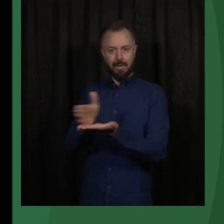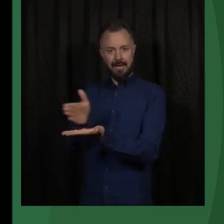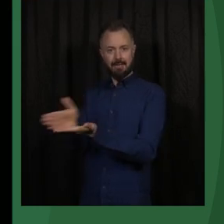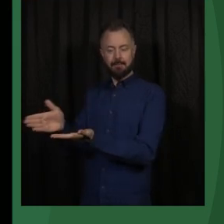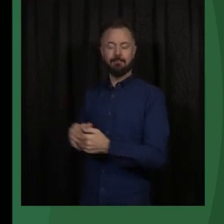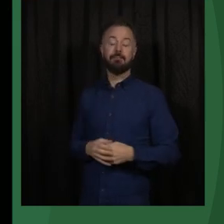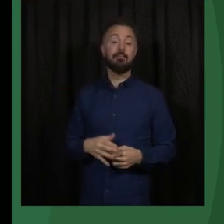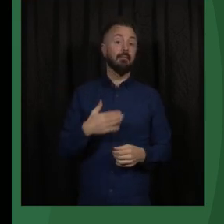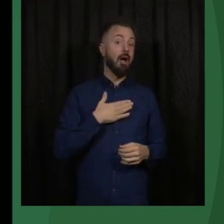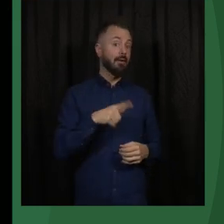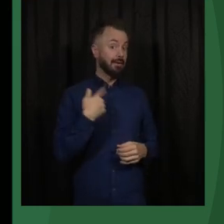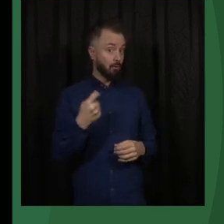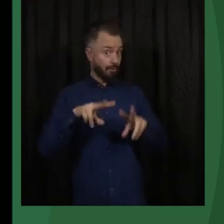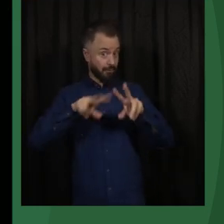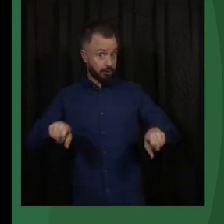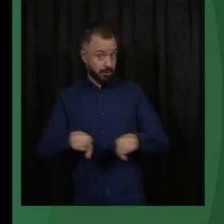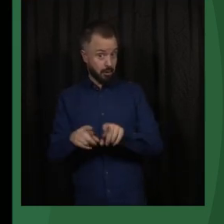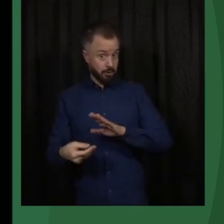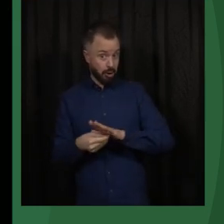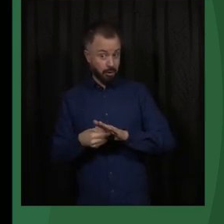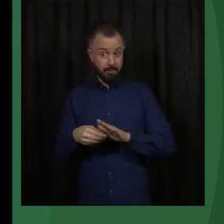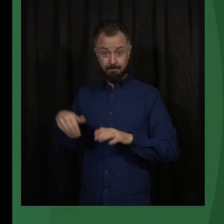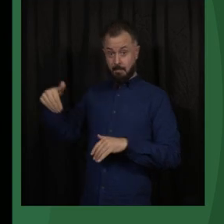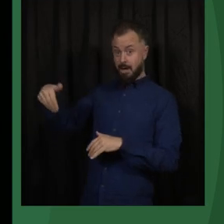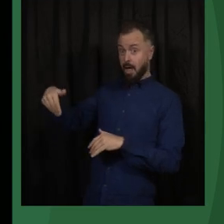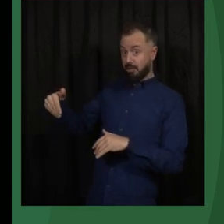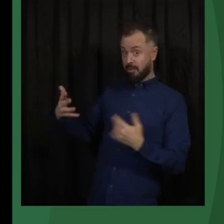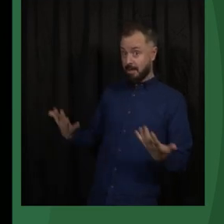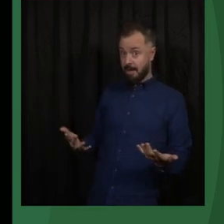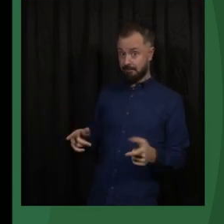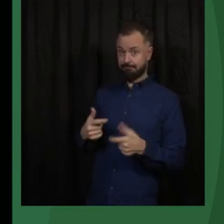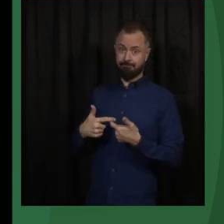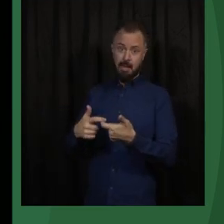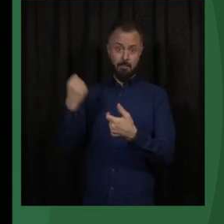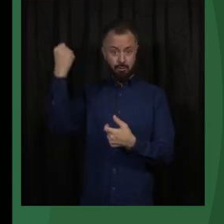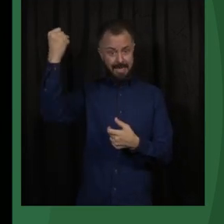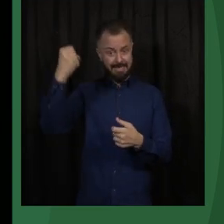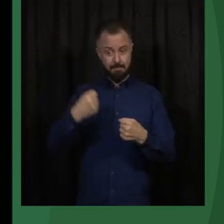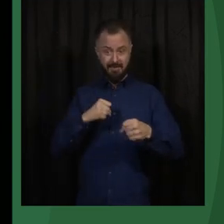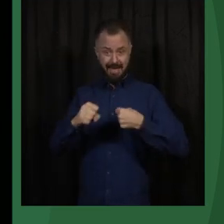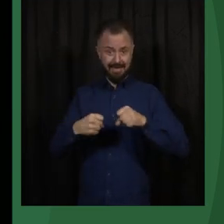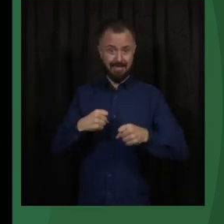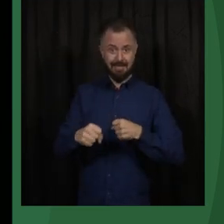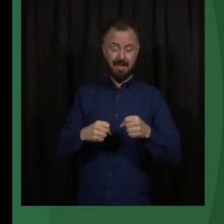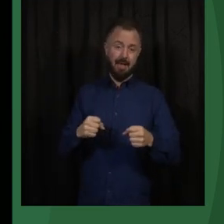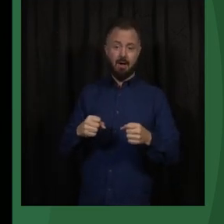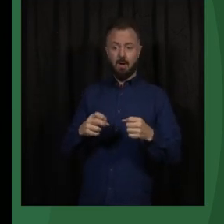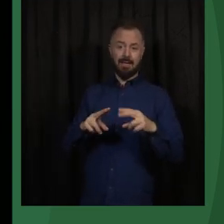Do we have any research on this, Marianne, on this interplay between protest movements and sanctions international